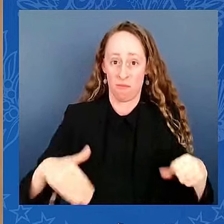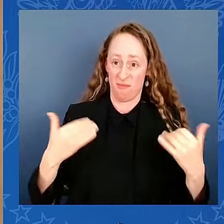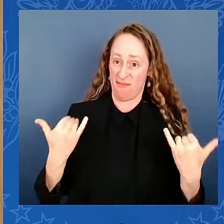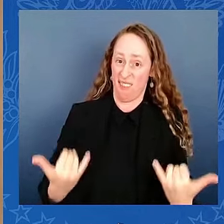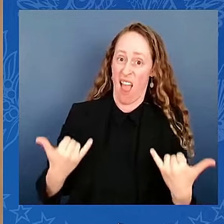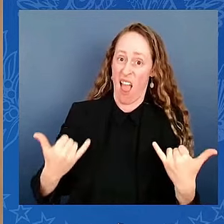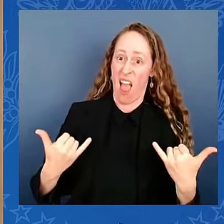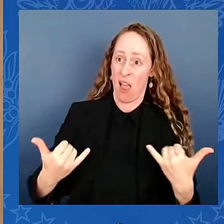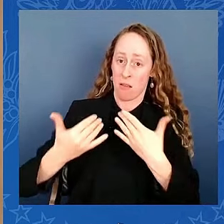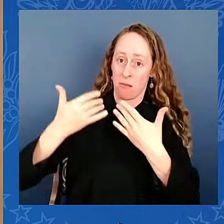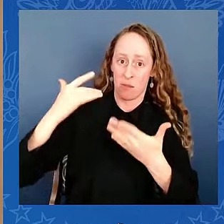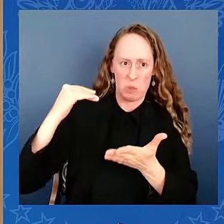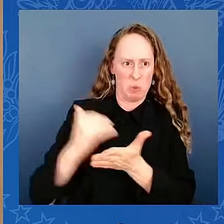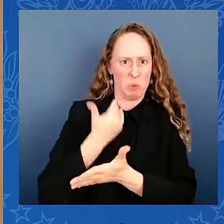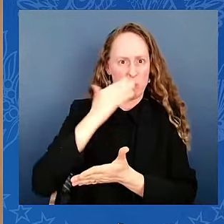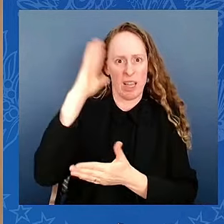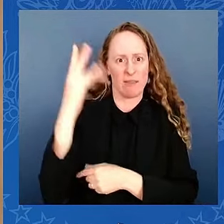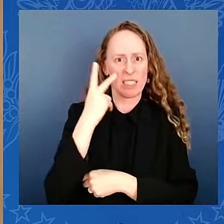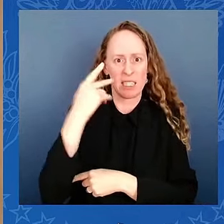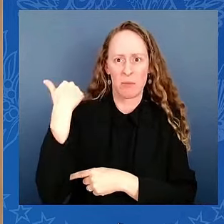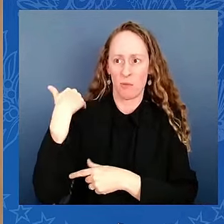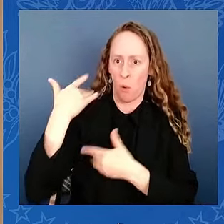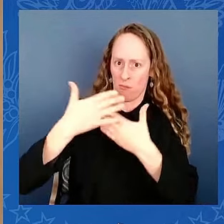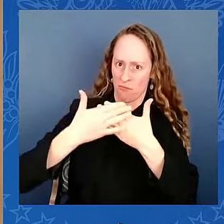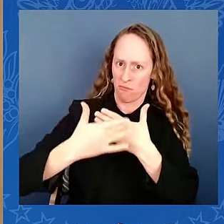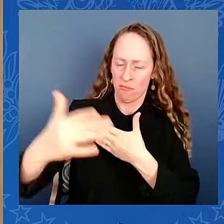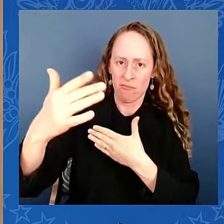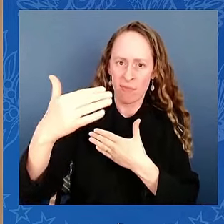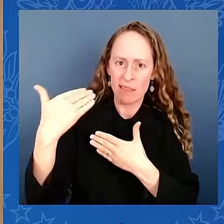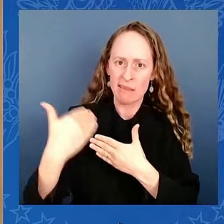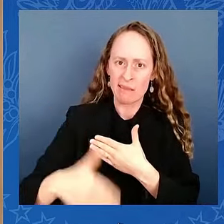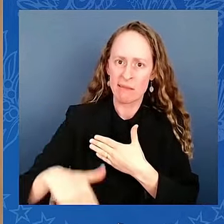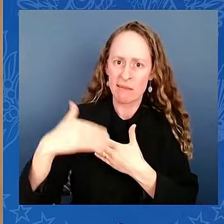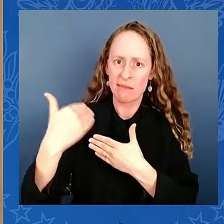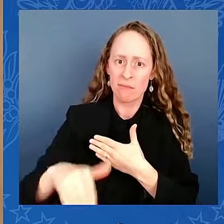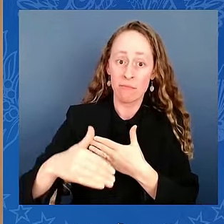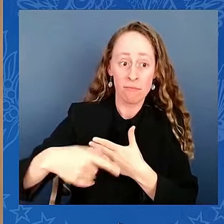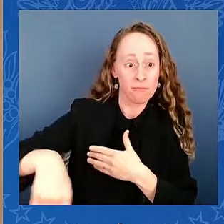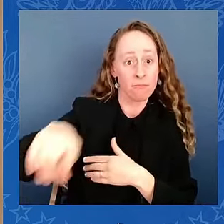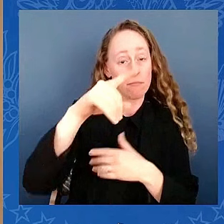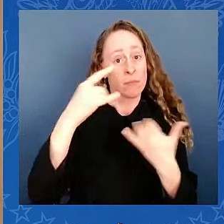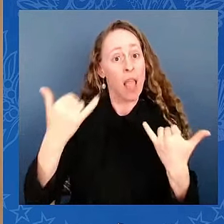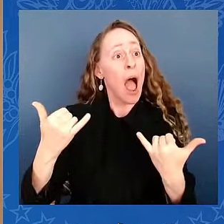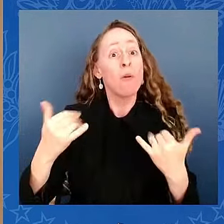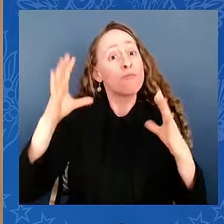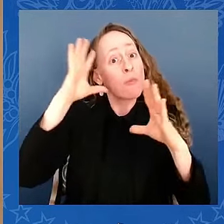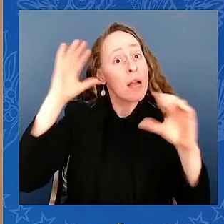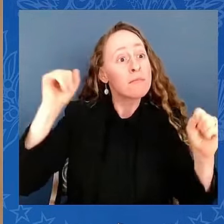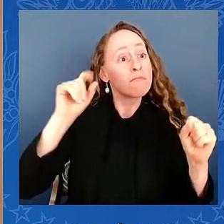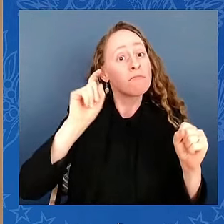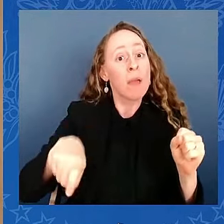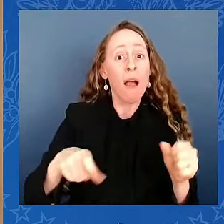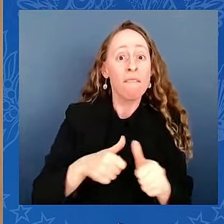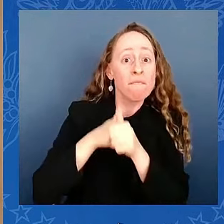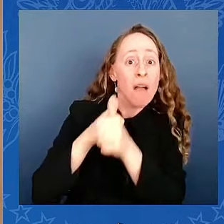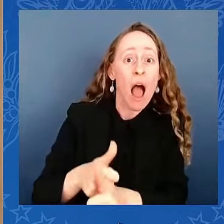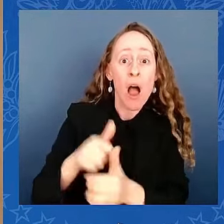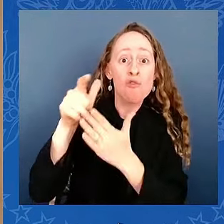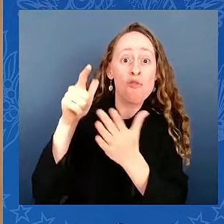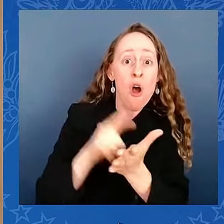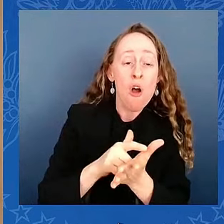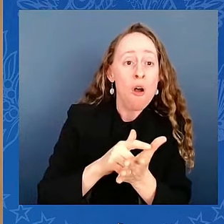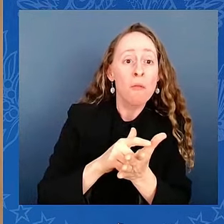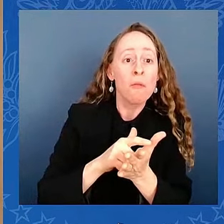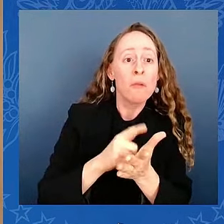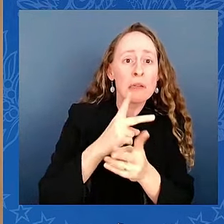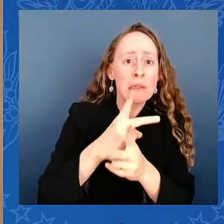no longer be constrained by the law, even including the Supreme Court of the United States. The only limits will be self-imposed by